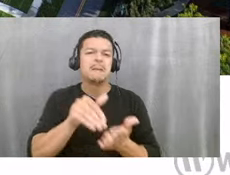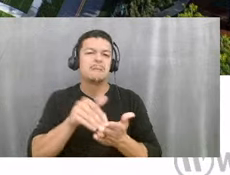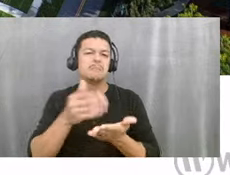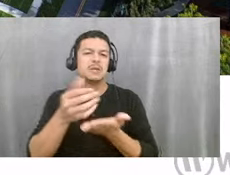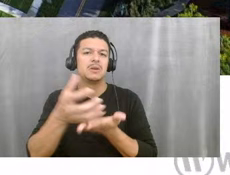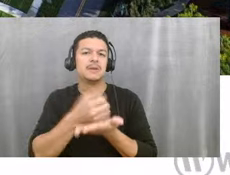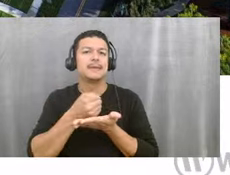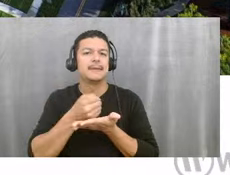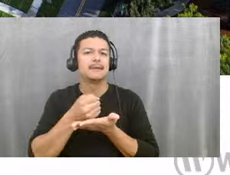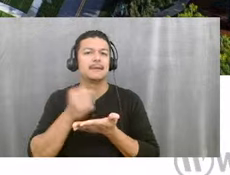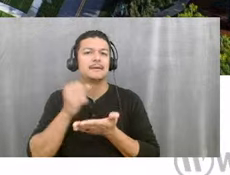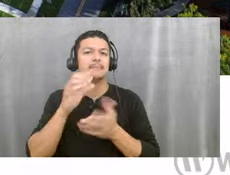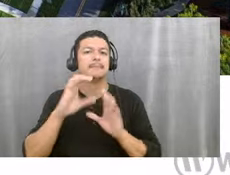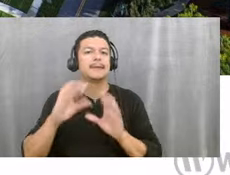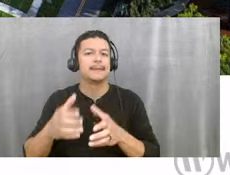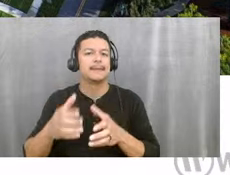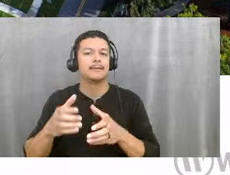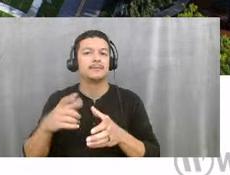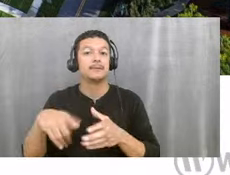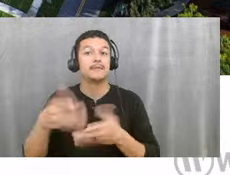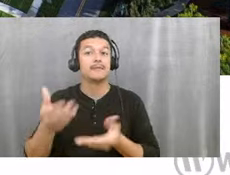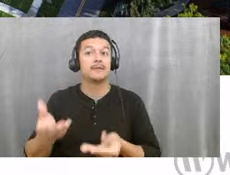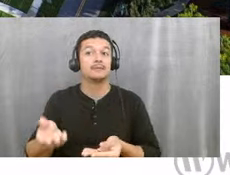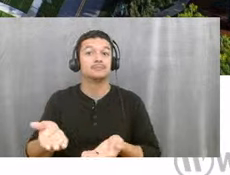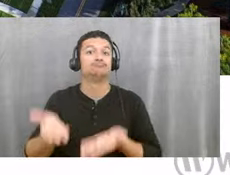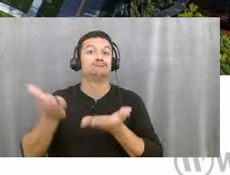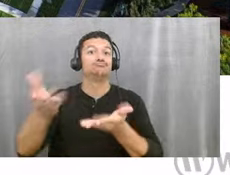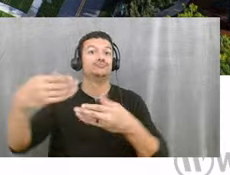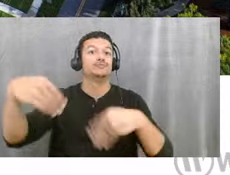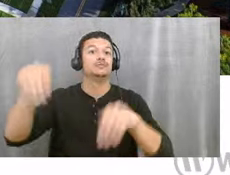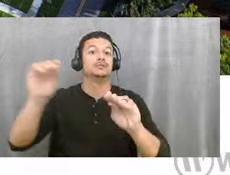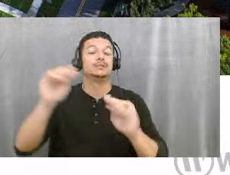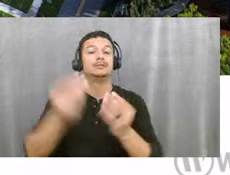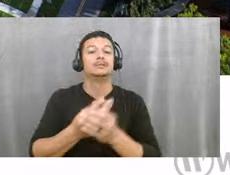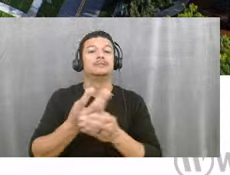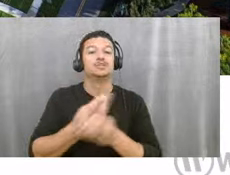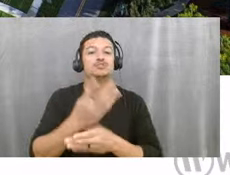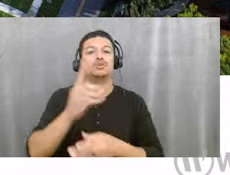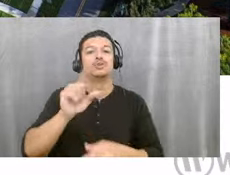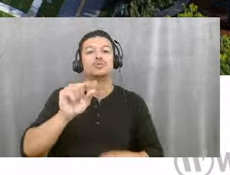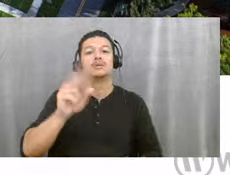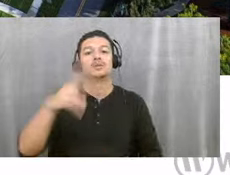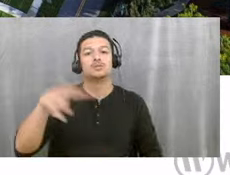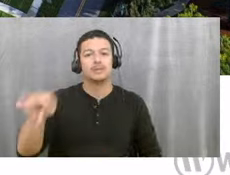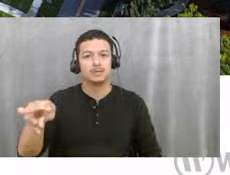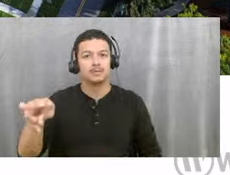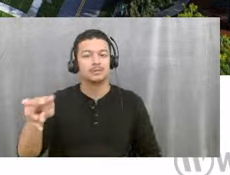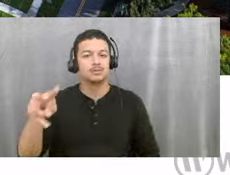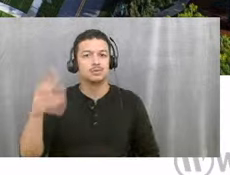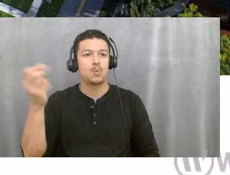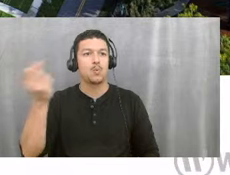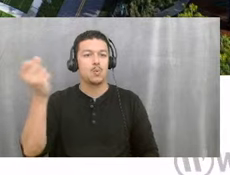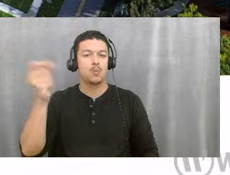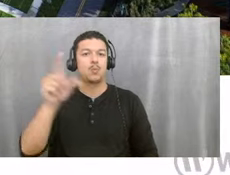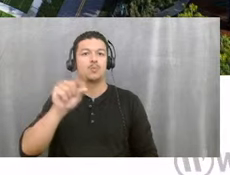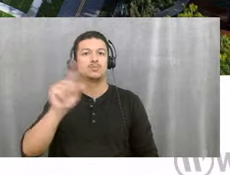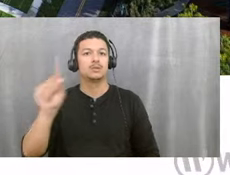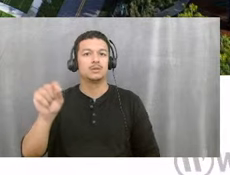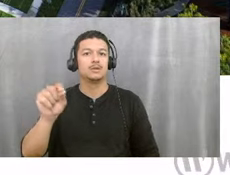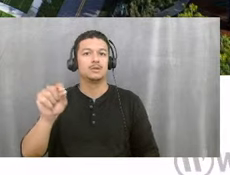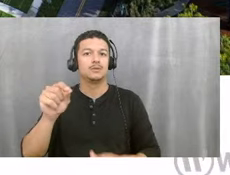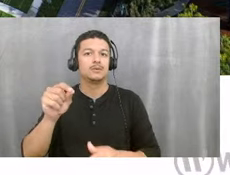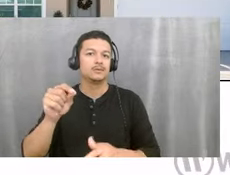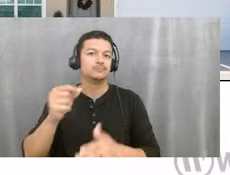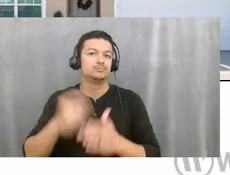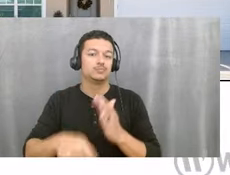They were offered for sale in the spring of 2022. They were held to their 2020 prices, and all the units were closed by the end of last